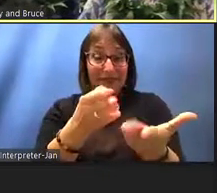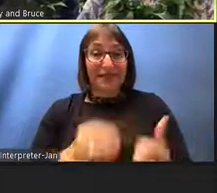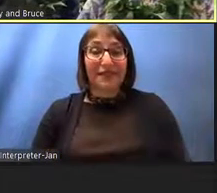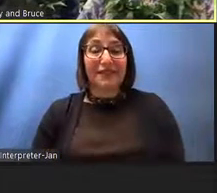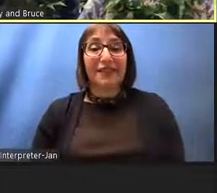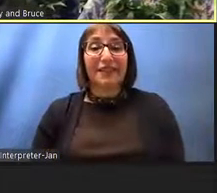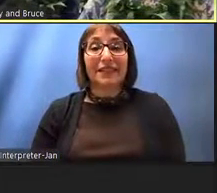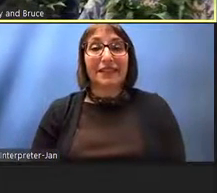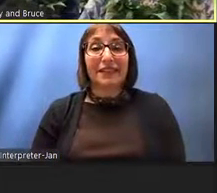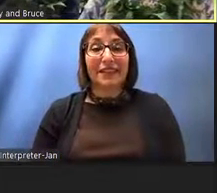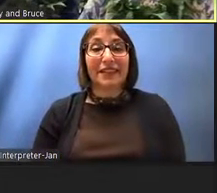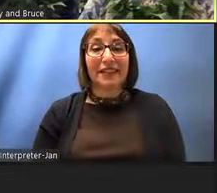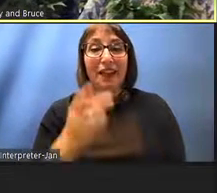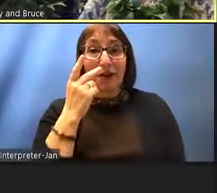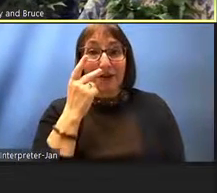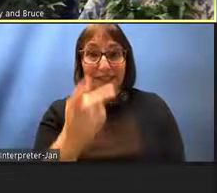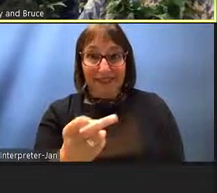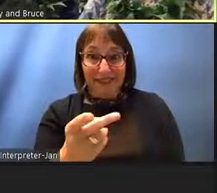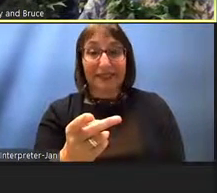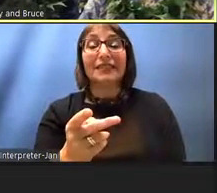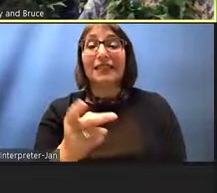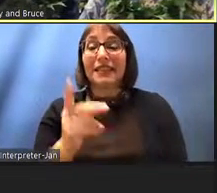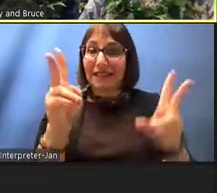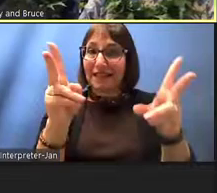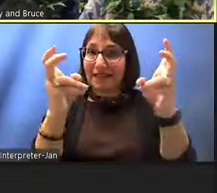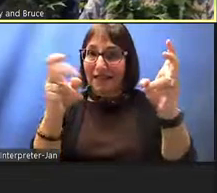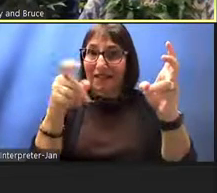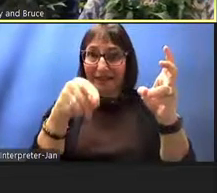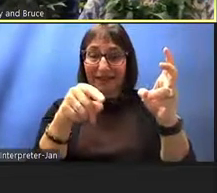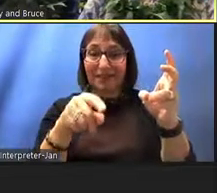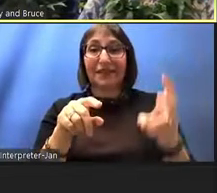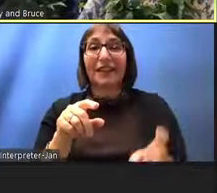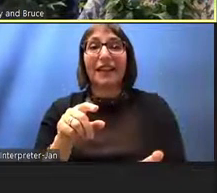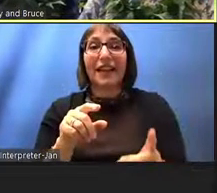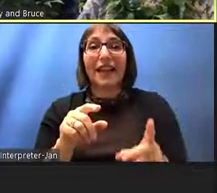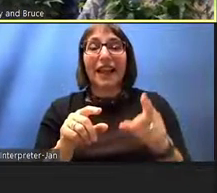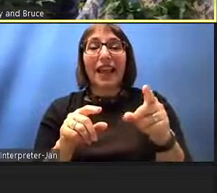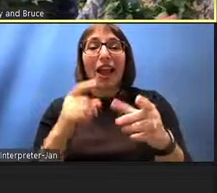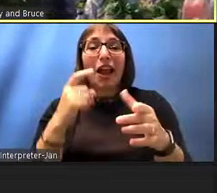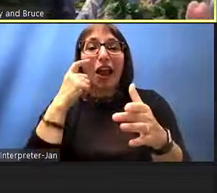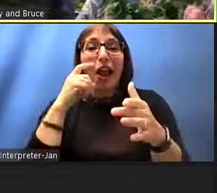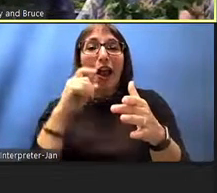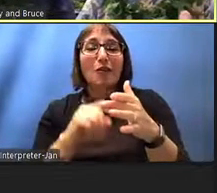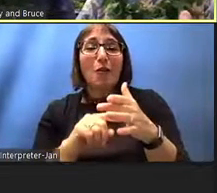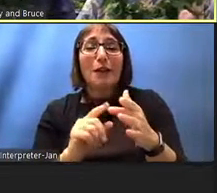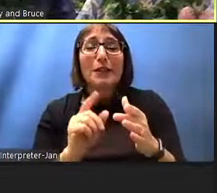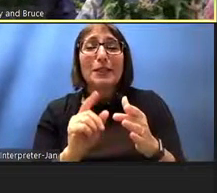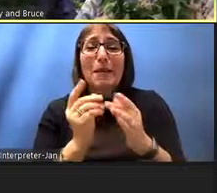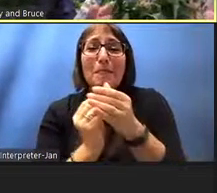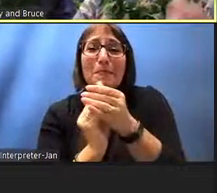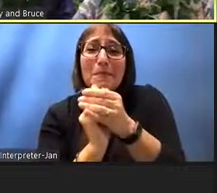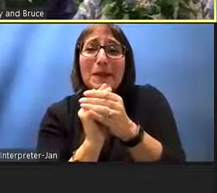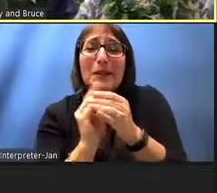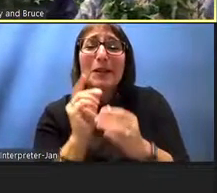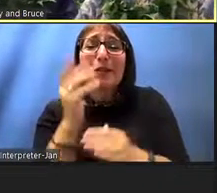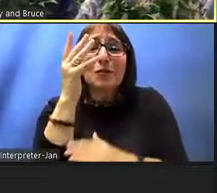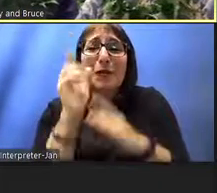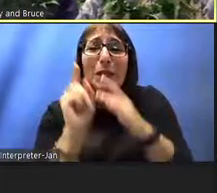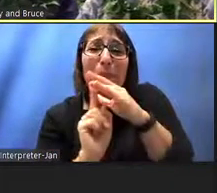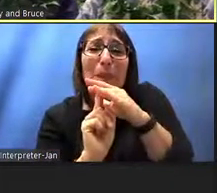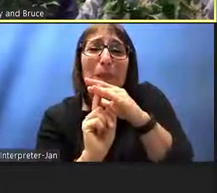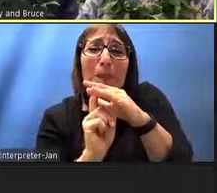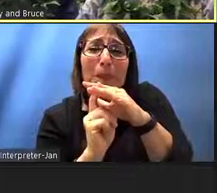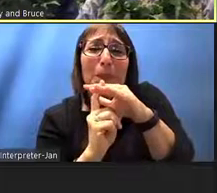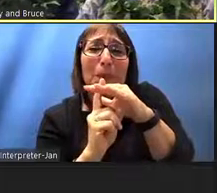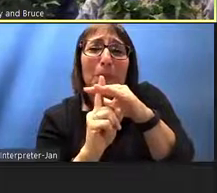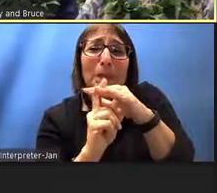see of course regenerating hawaiian speakers but this little uh seedling or a sprout of